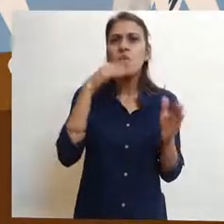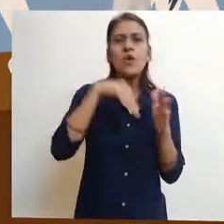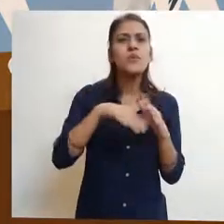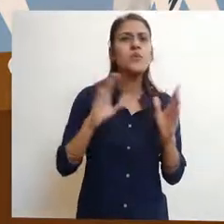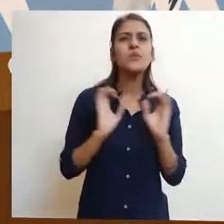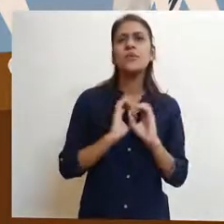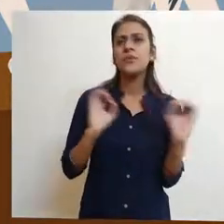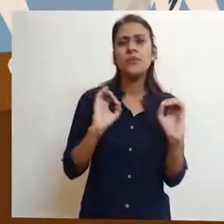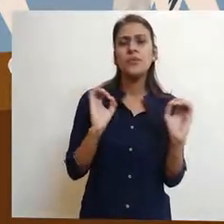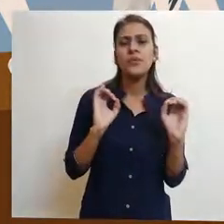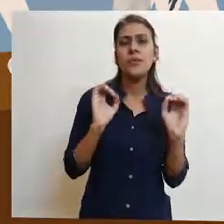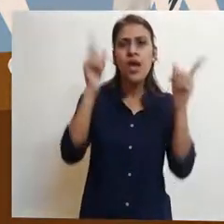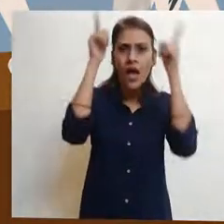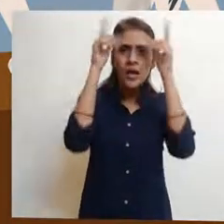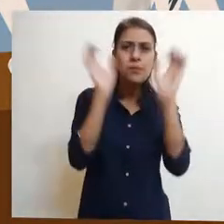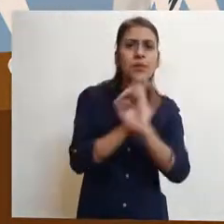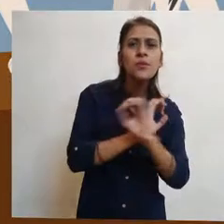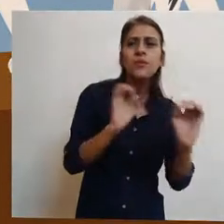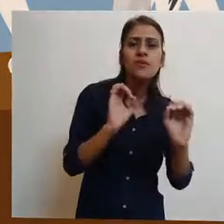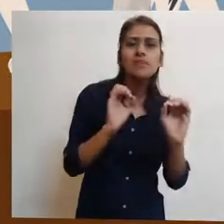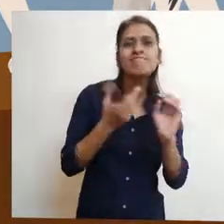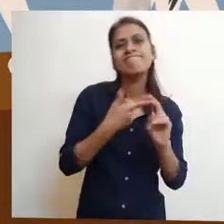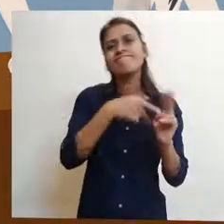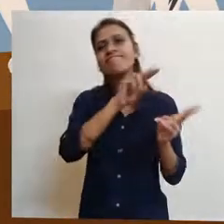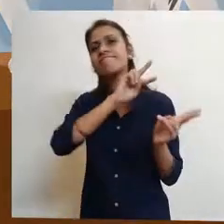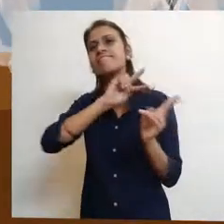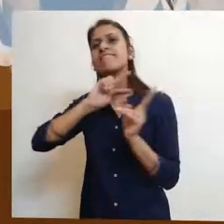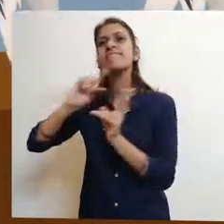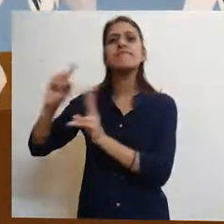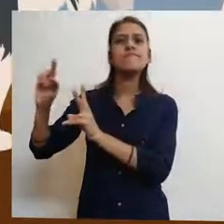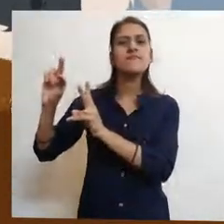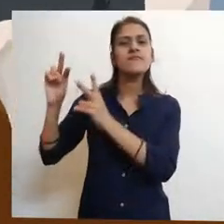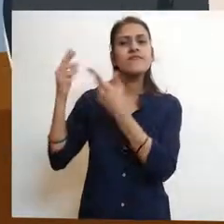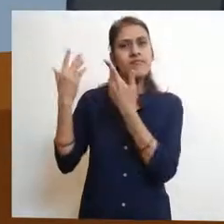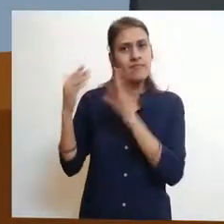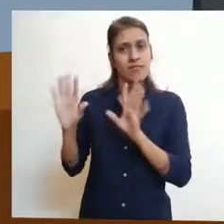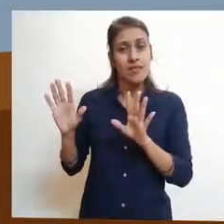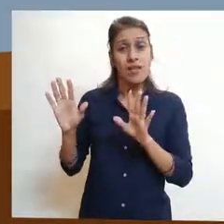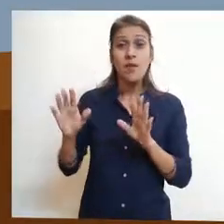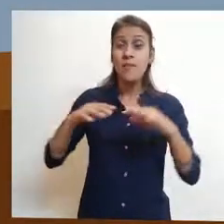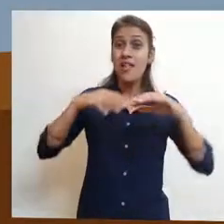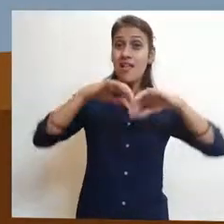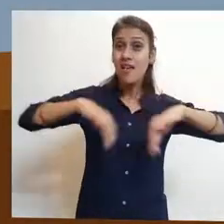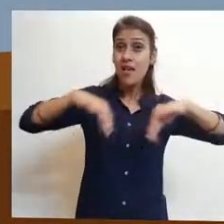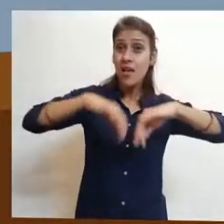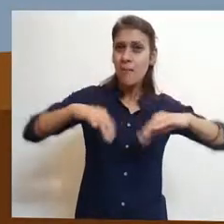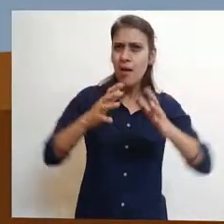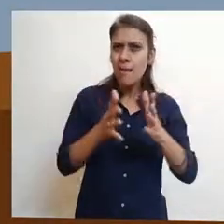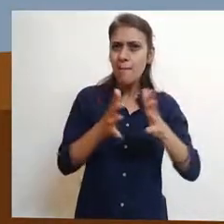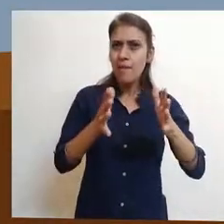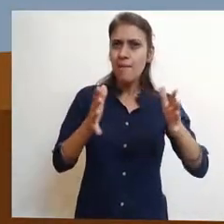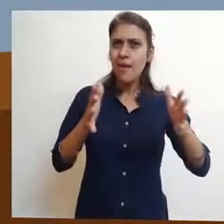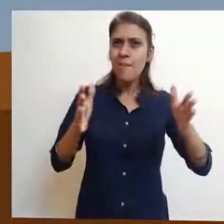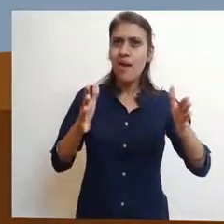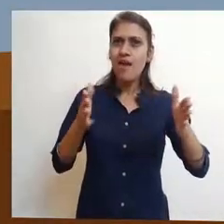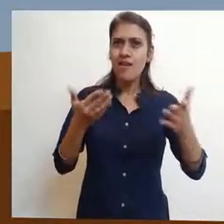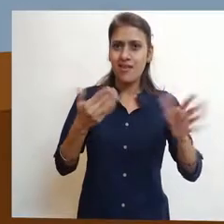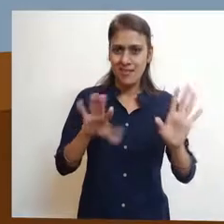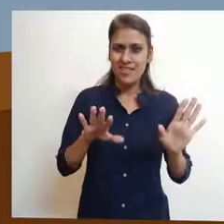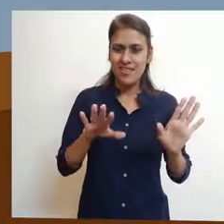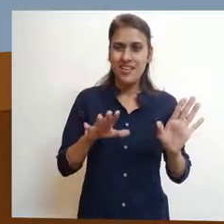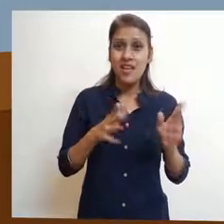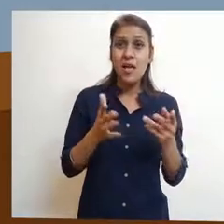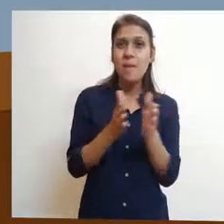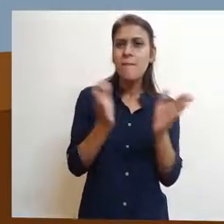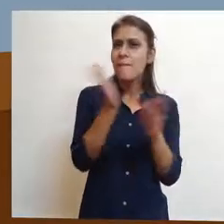Finally, realizing there was no dinner to be found there, they departed. In doing so, they